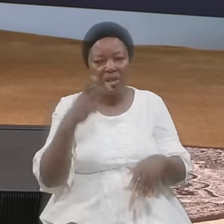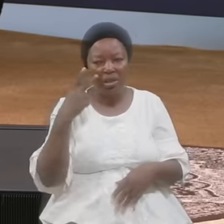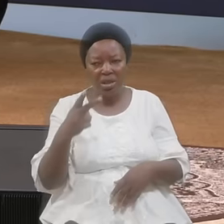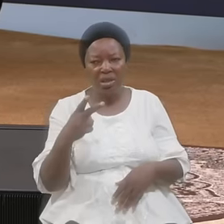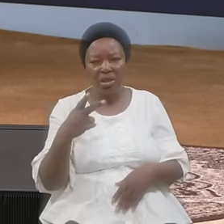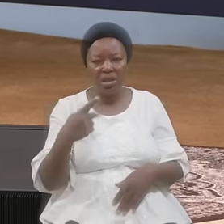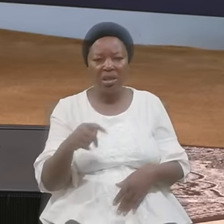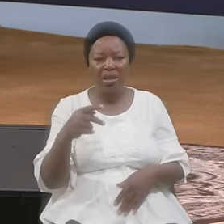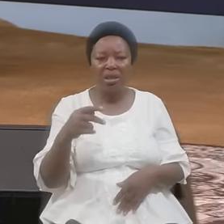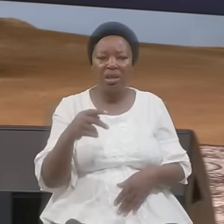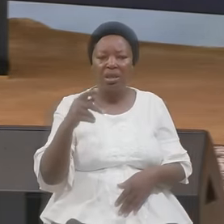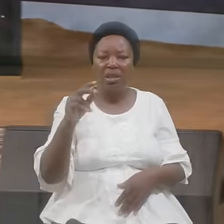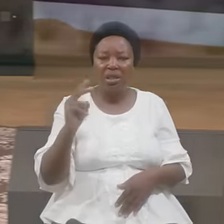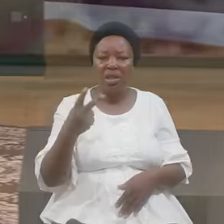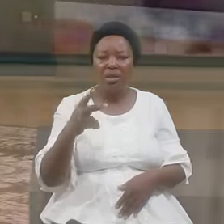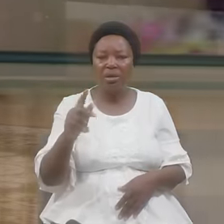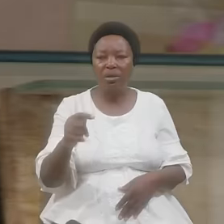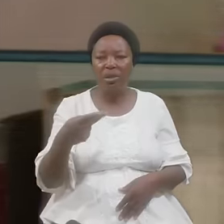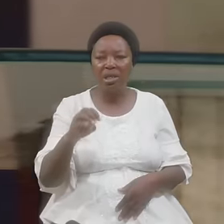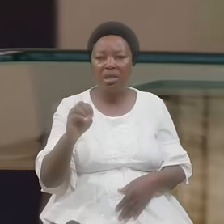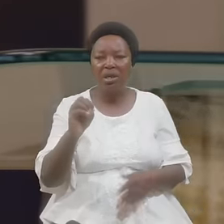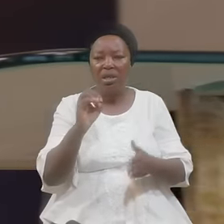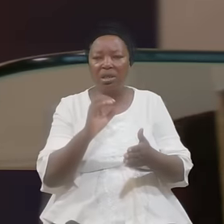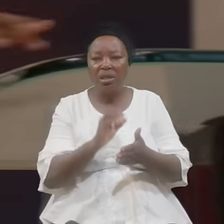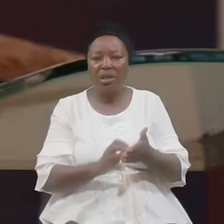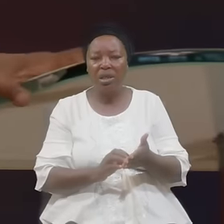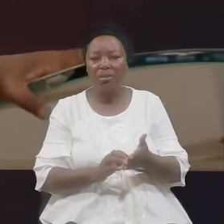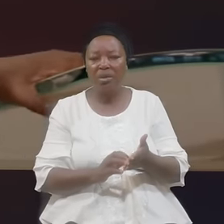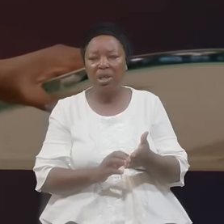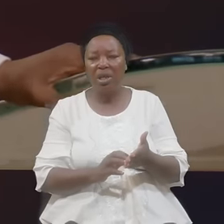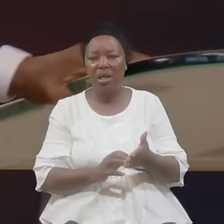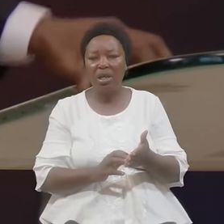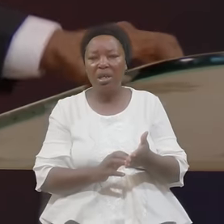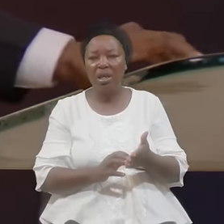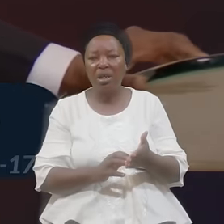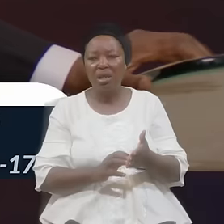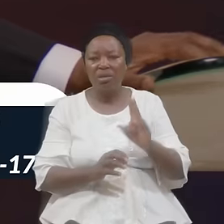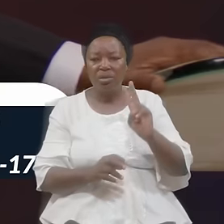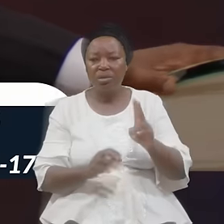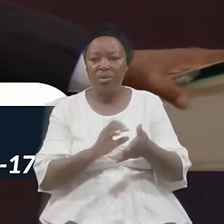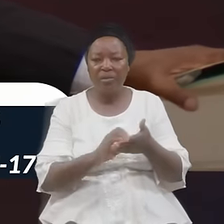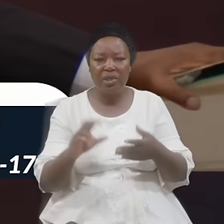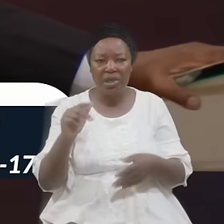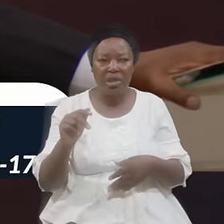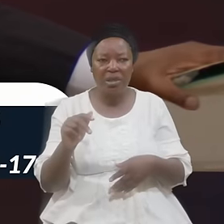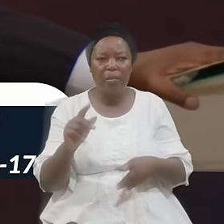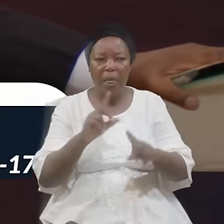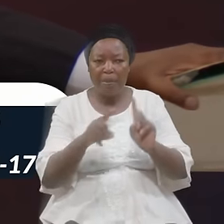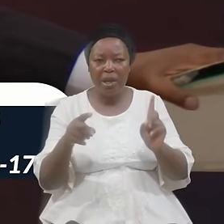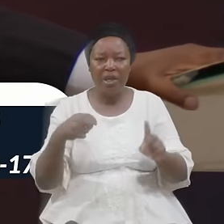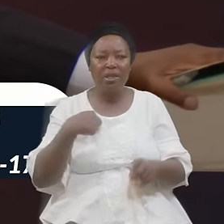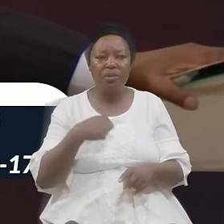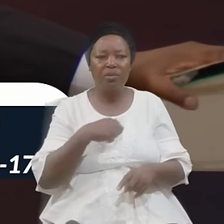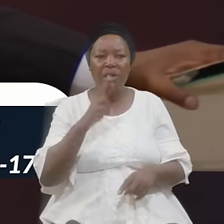Thessalonians In Verse 13 In Verse 13 But We're Bound